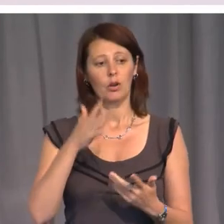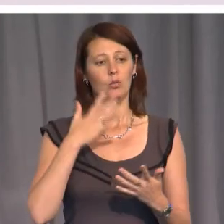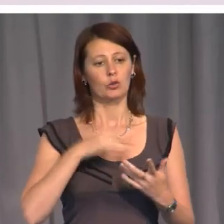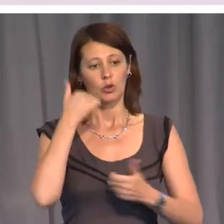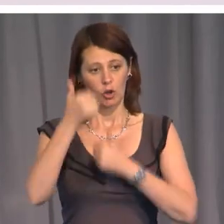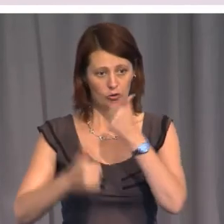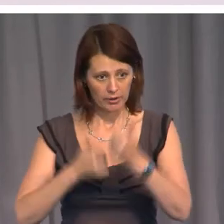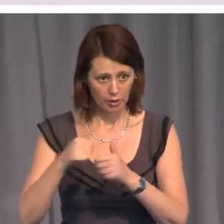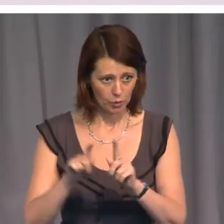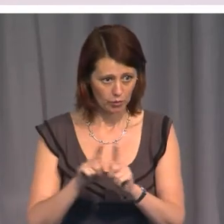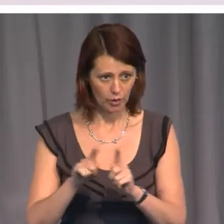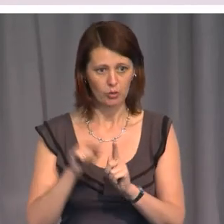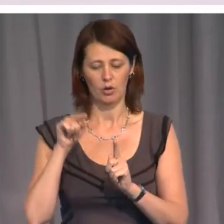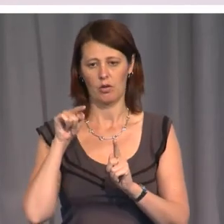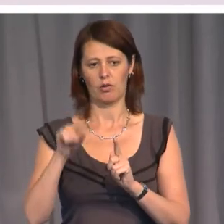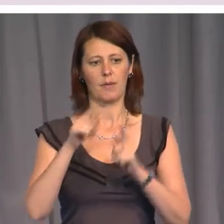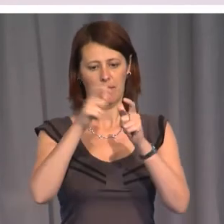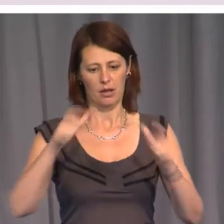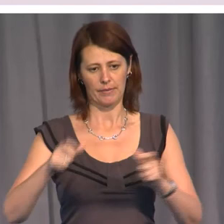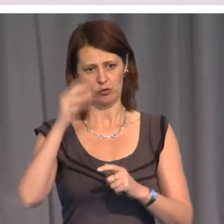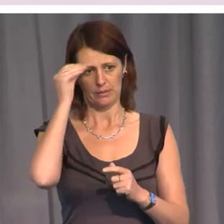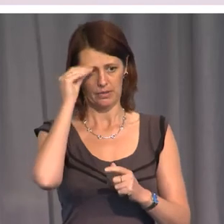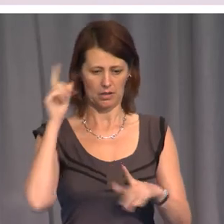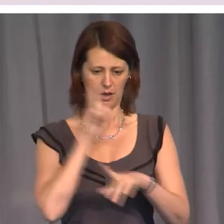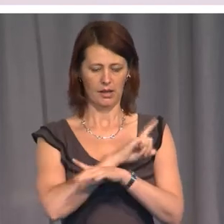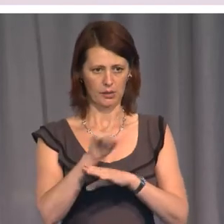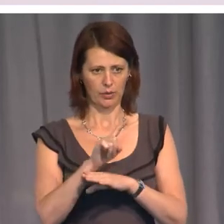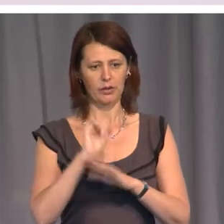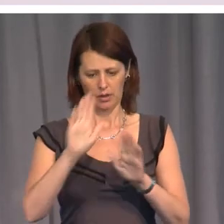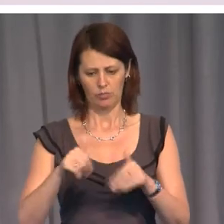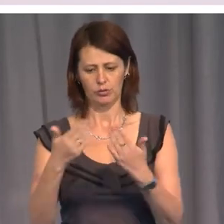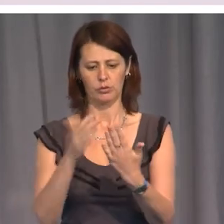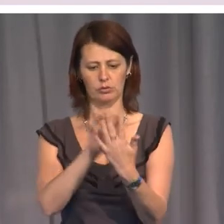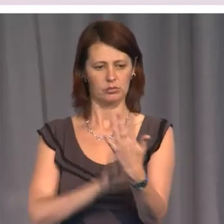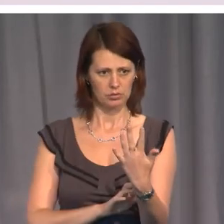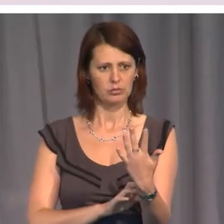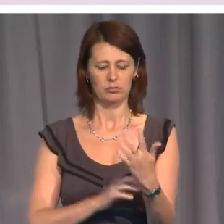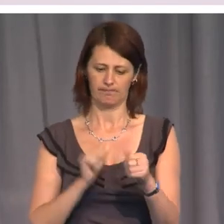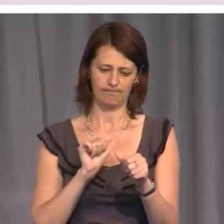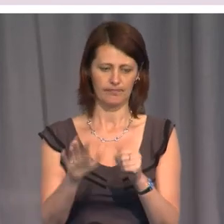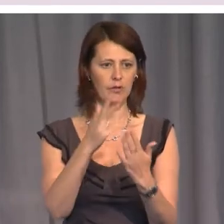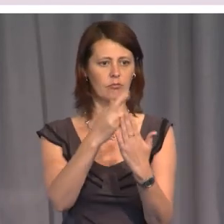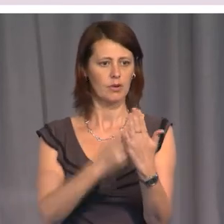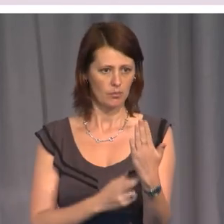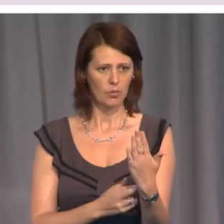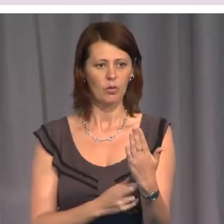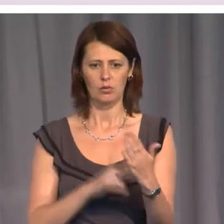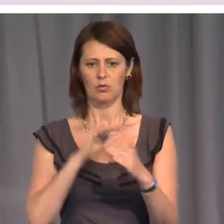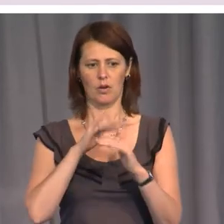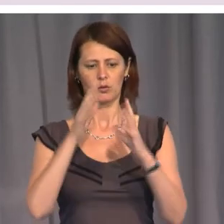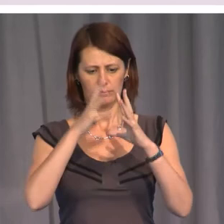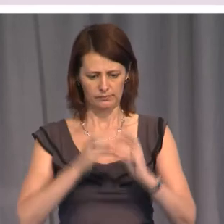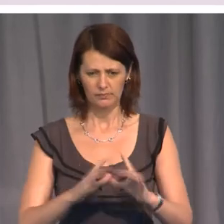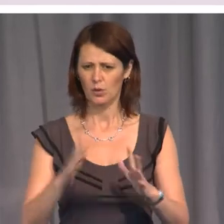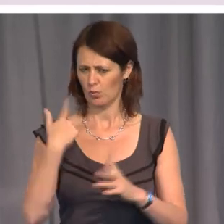too, on that Parliamentary Committee last week, which did produce a groundbreaking report to tackle what